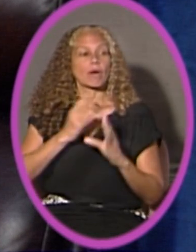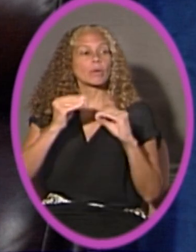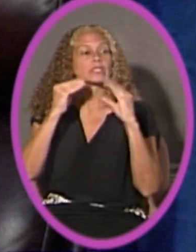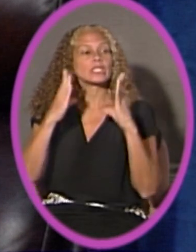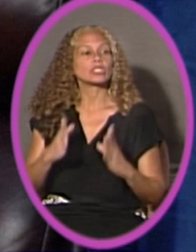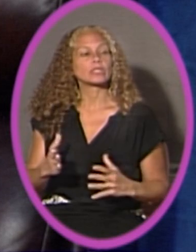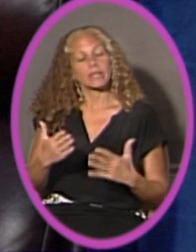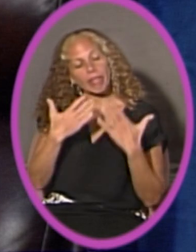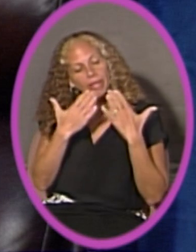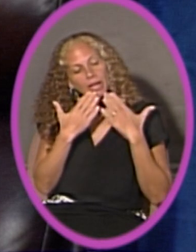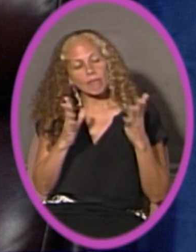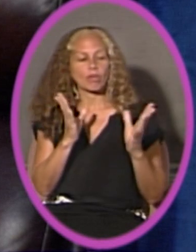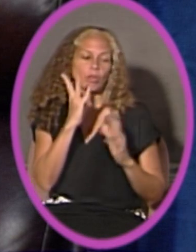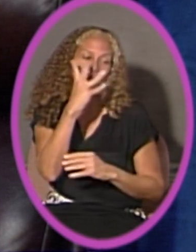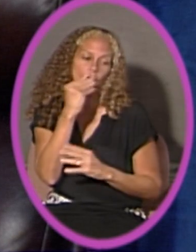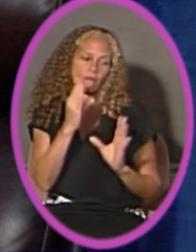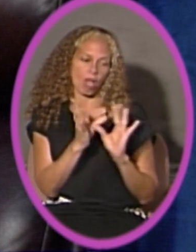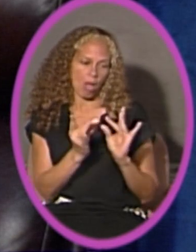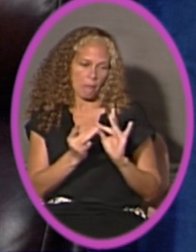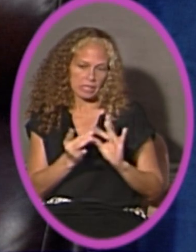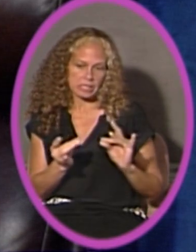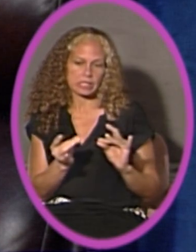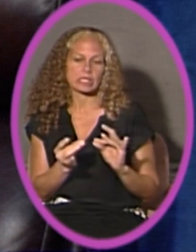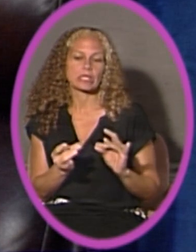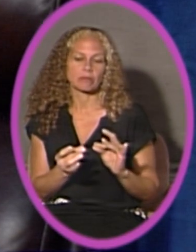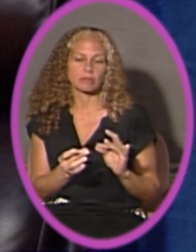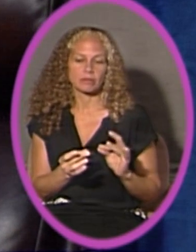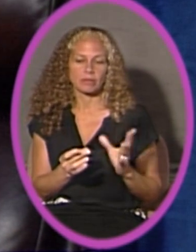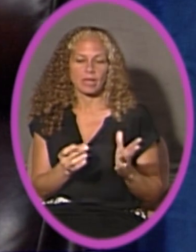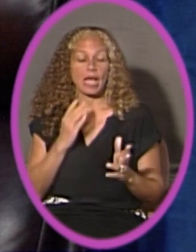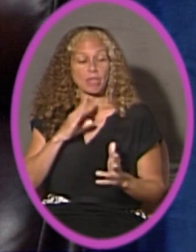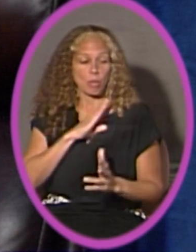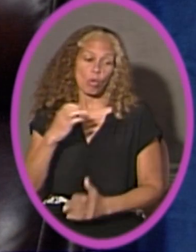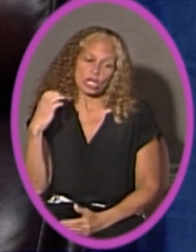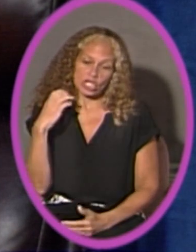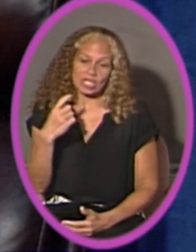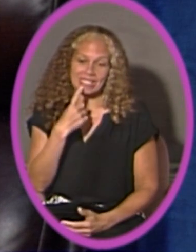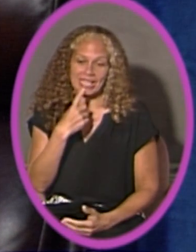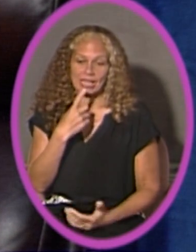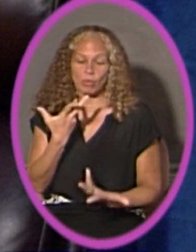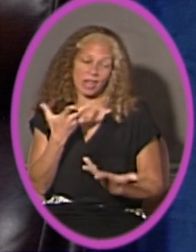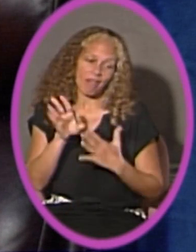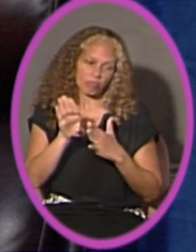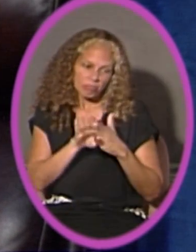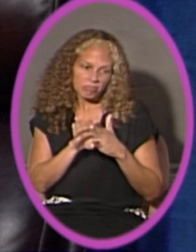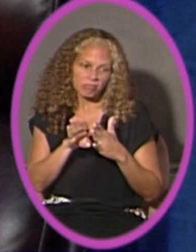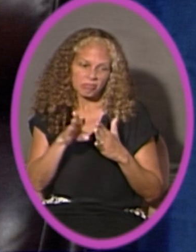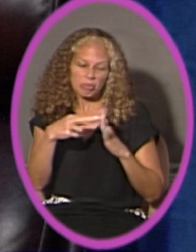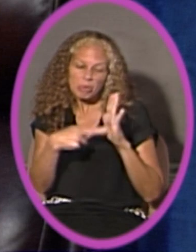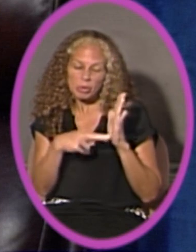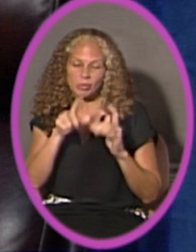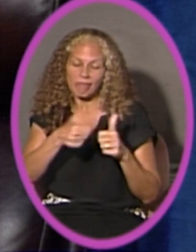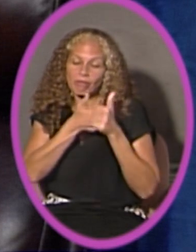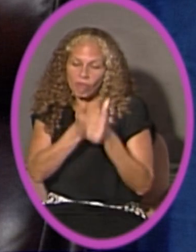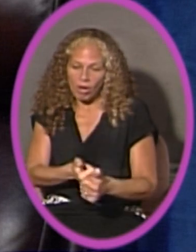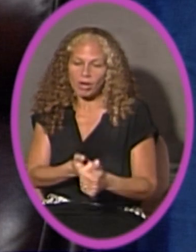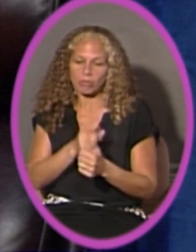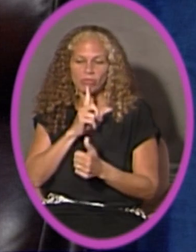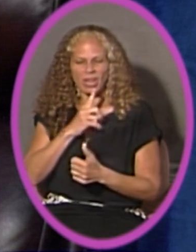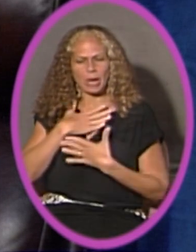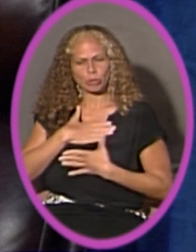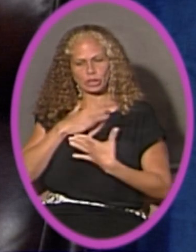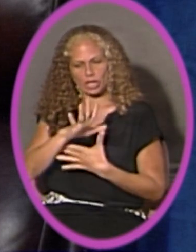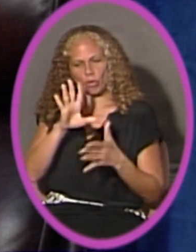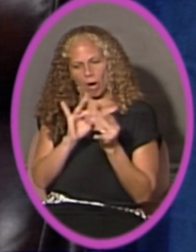thank you for the beautiful comments, and like the board chair said, we have board rules, but I appreciate your comments.